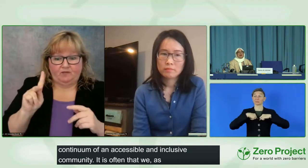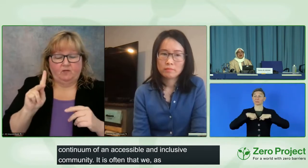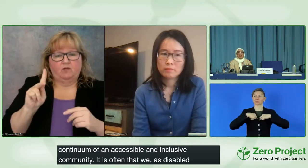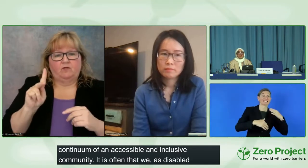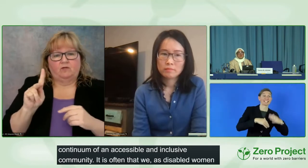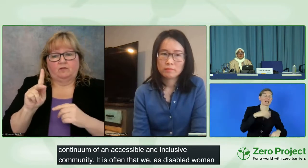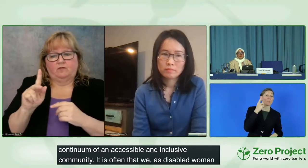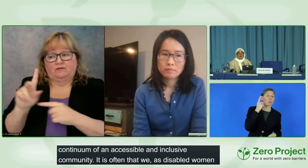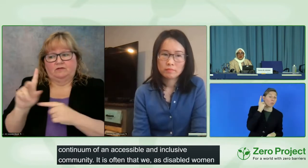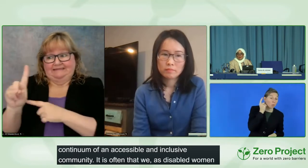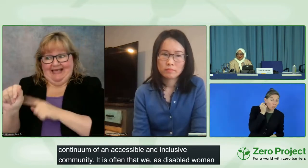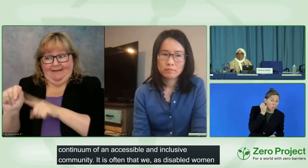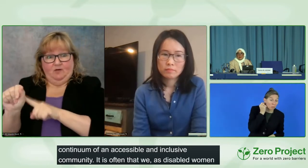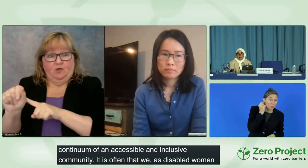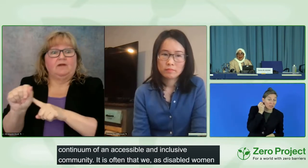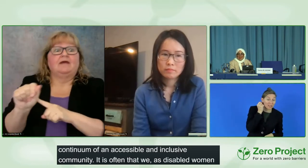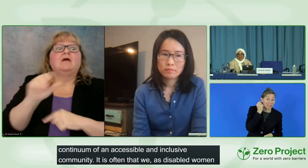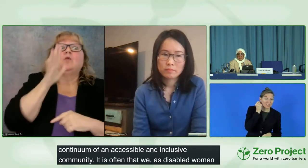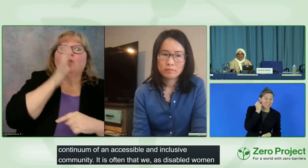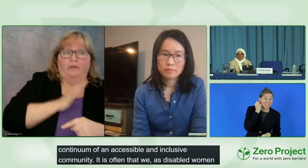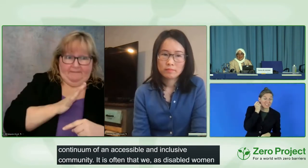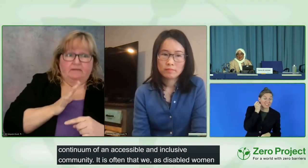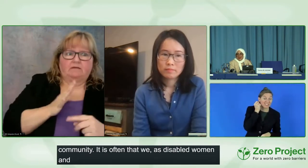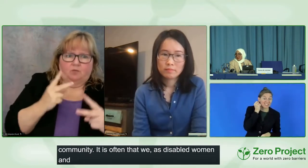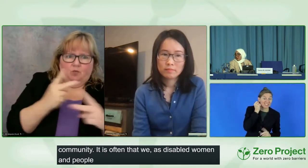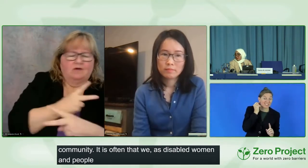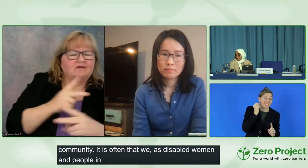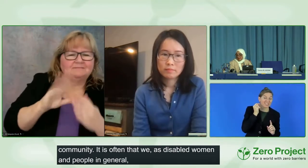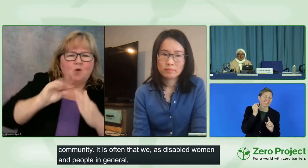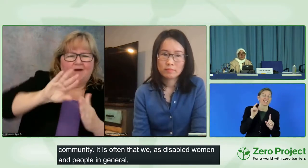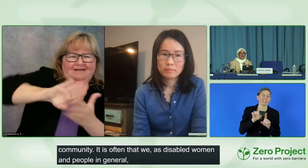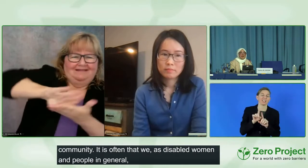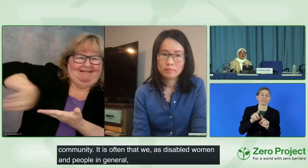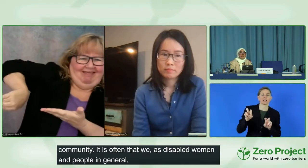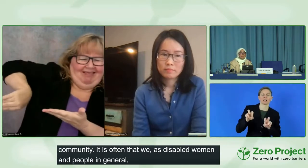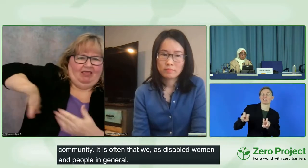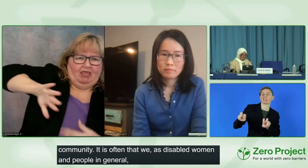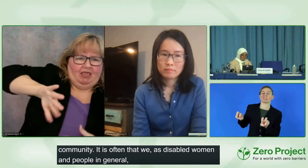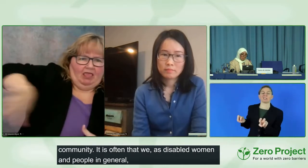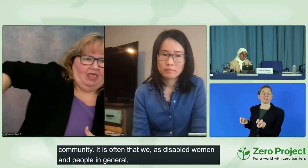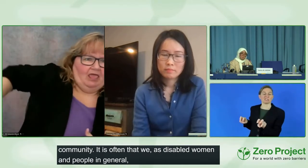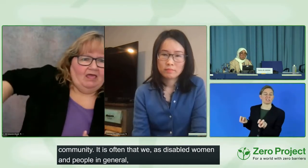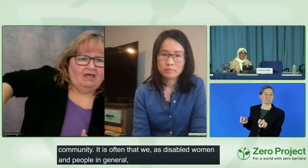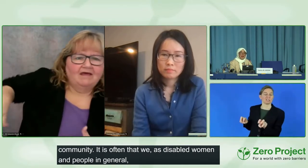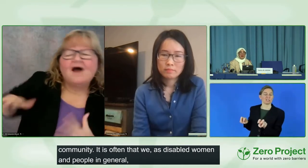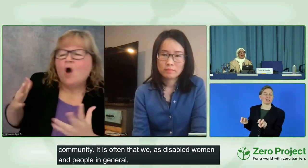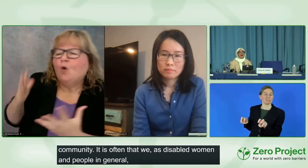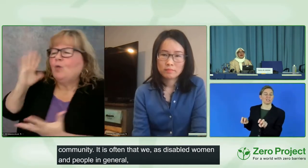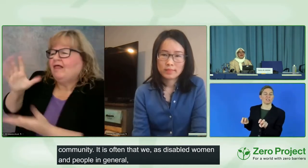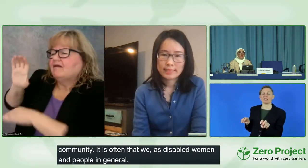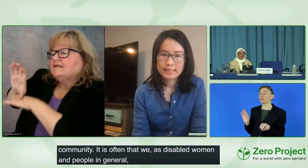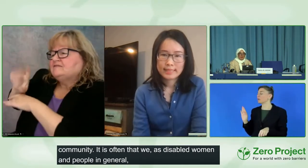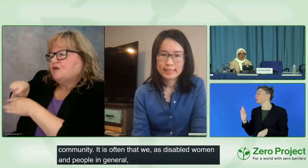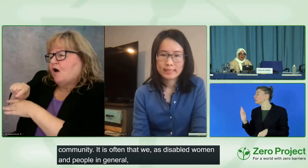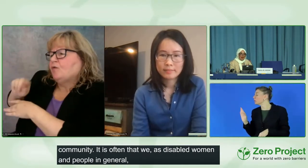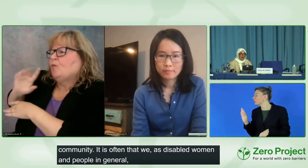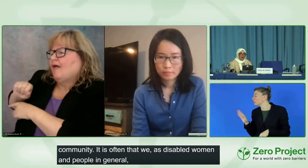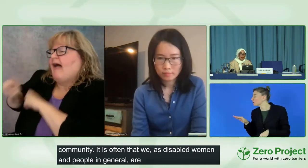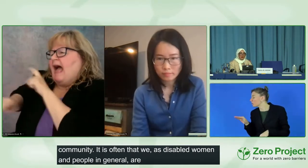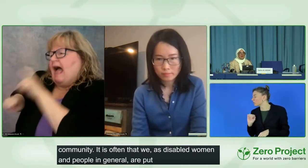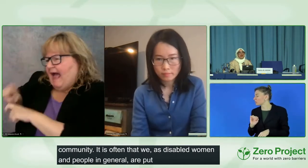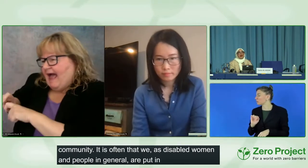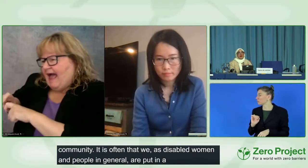are put in a back seat and consulted or